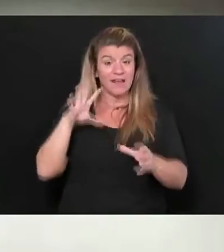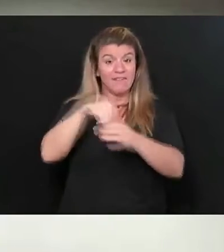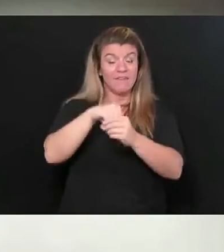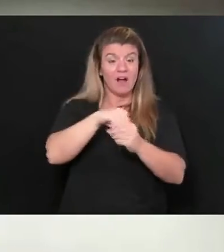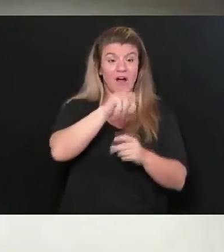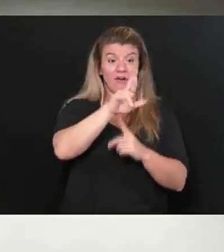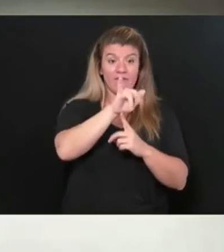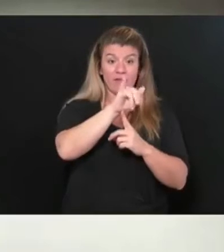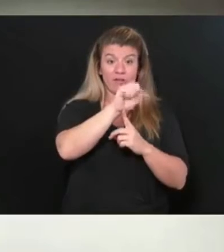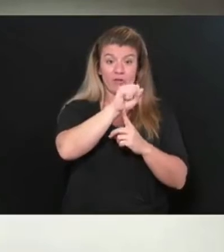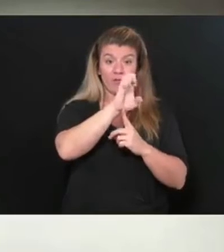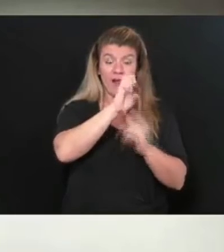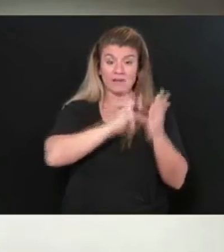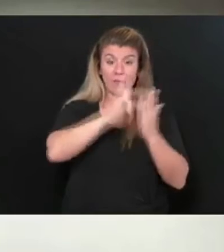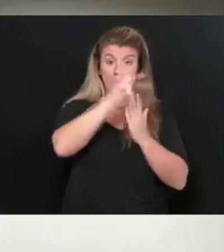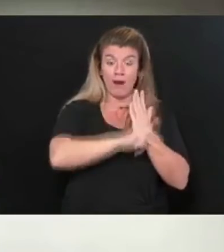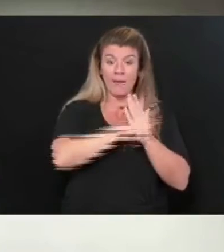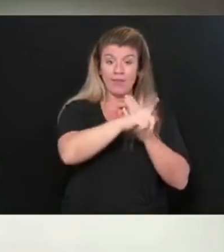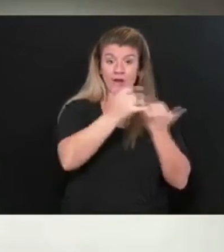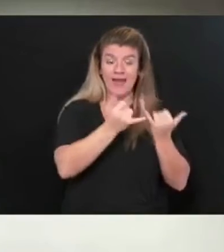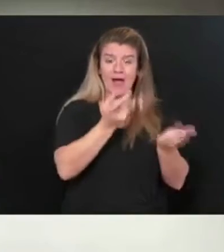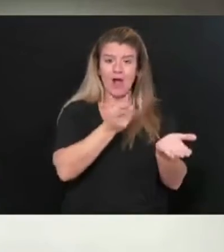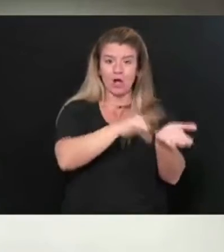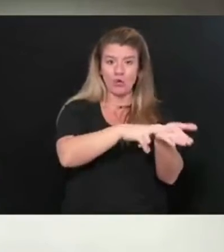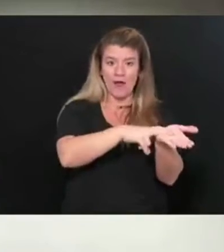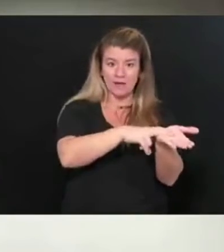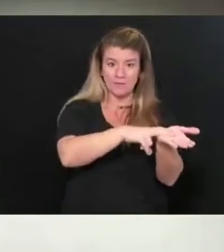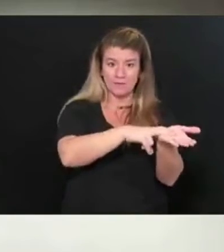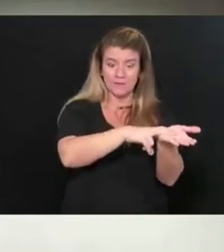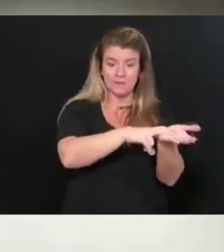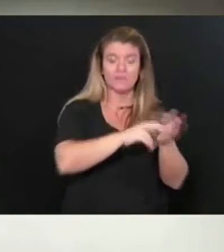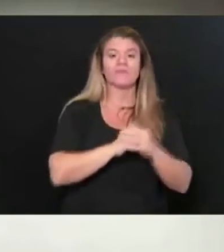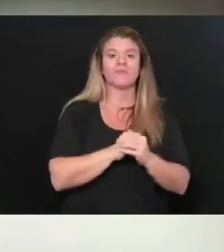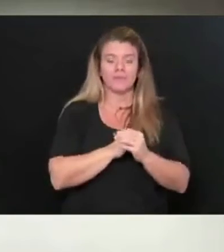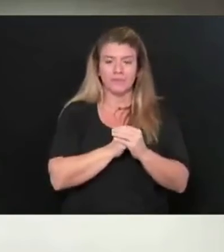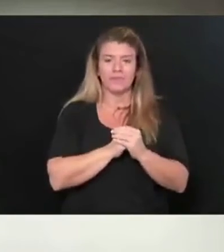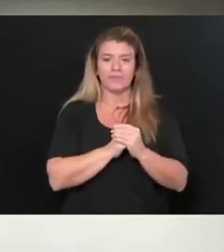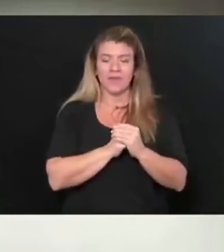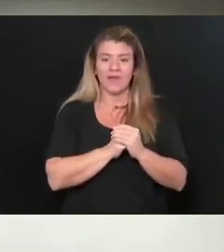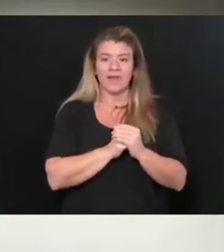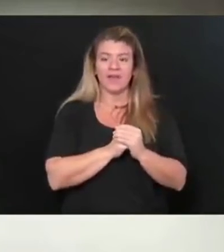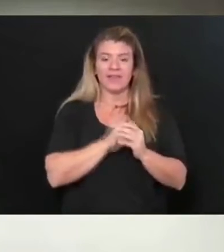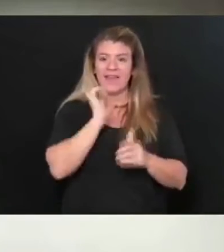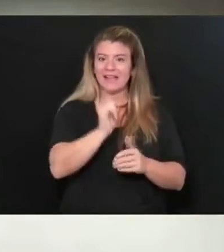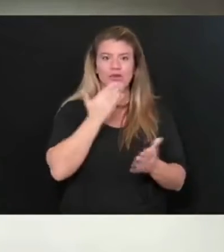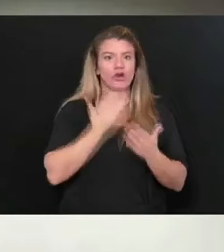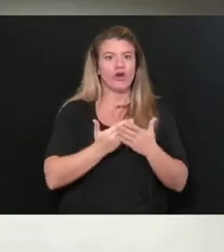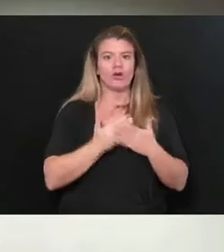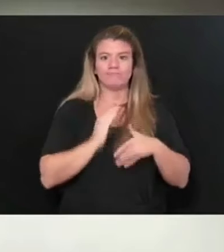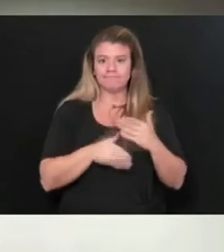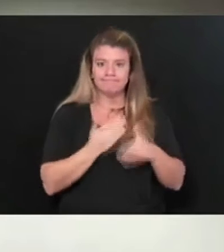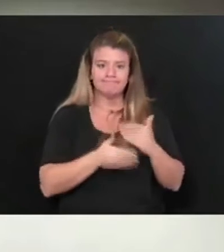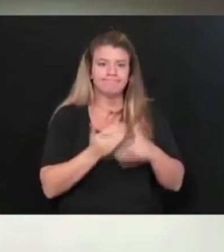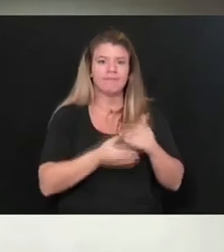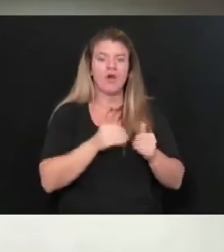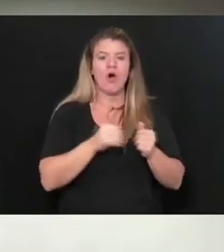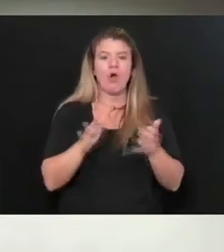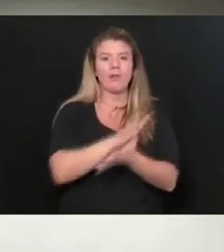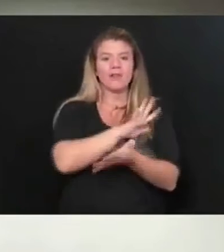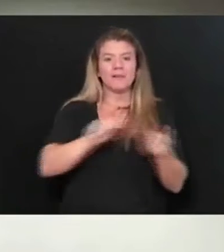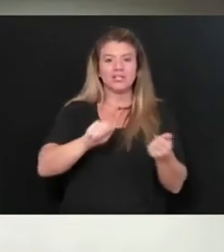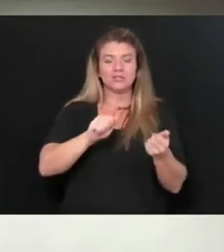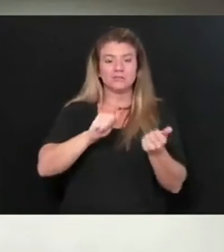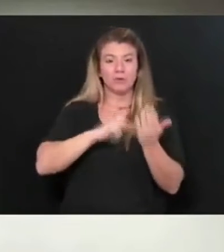are now in contract. We have hit a good momentum on our demolition program.